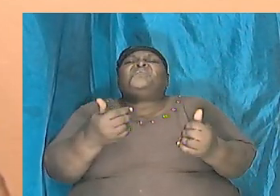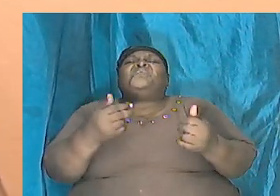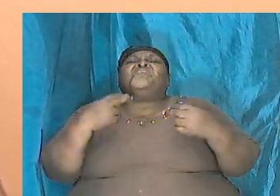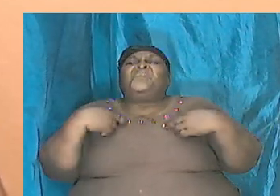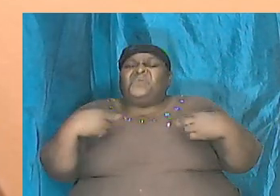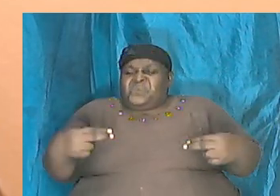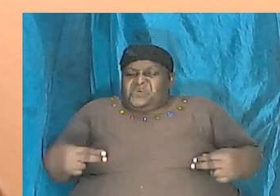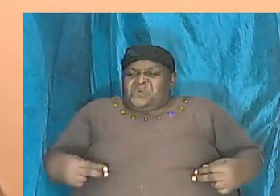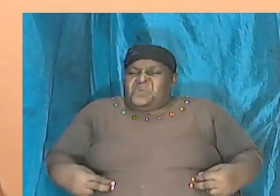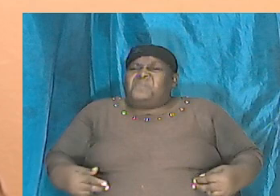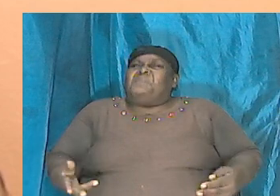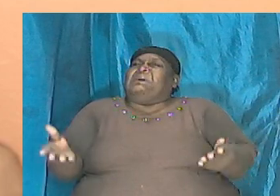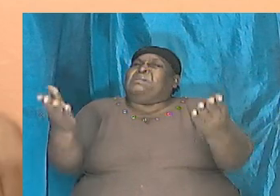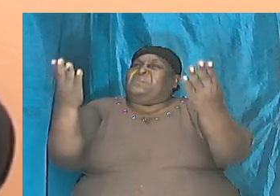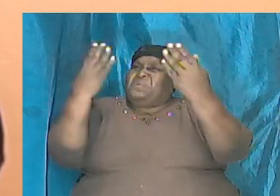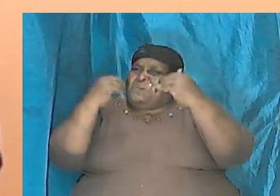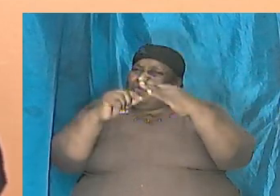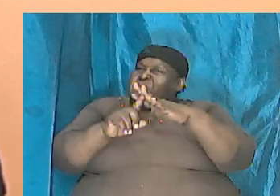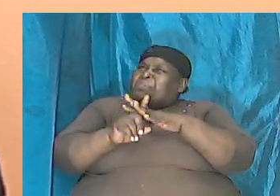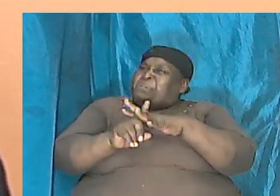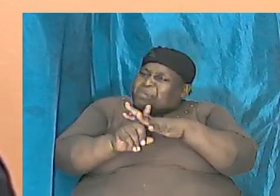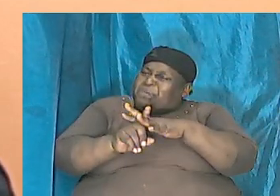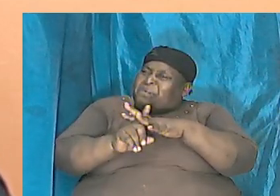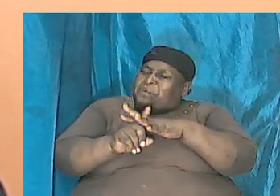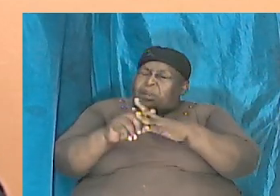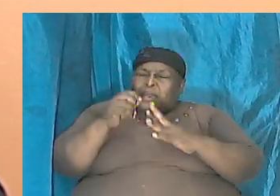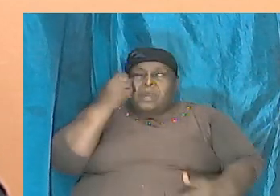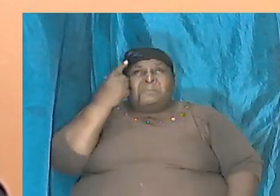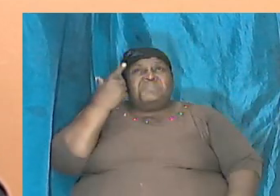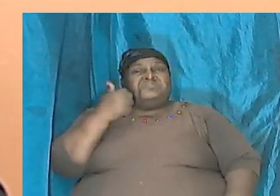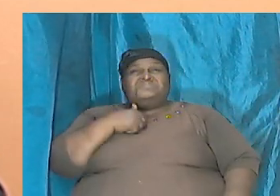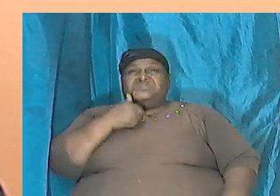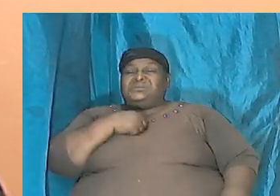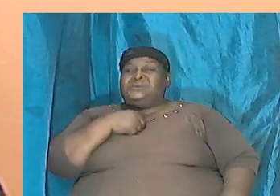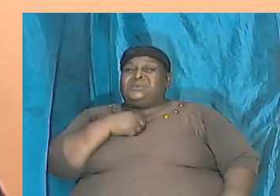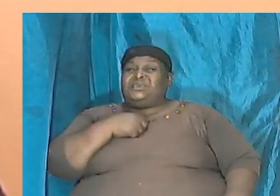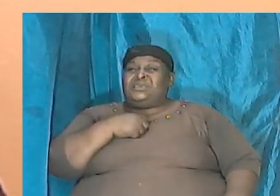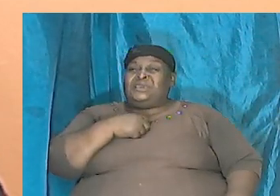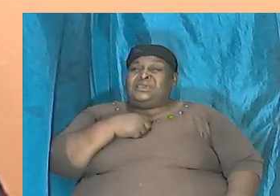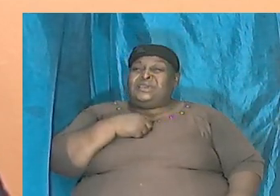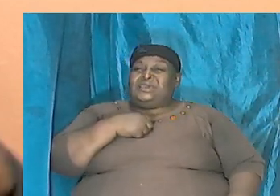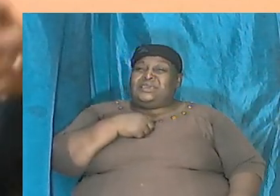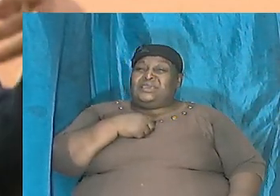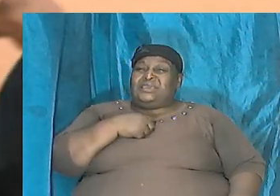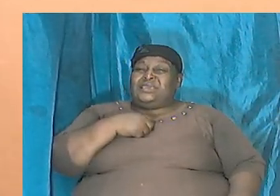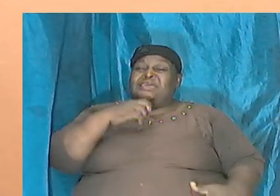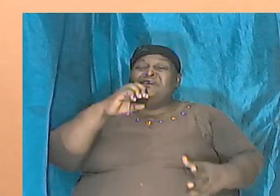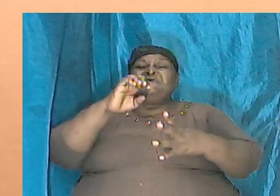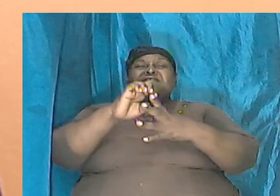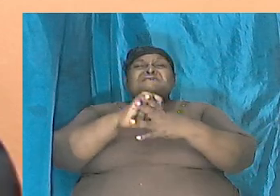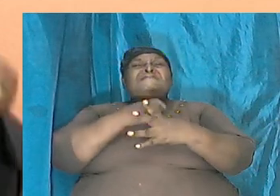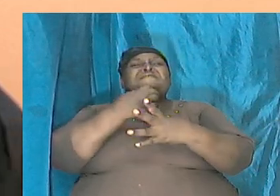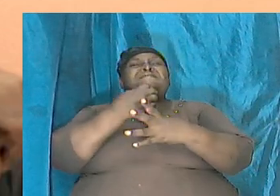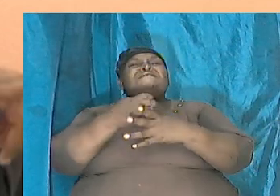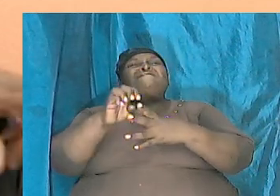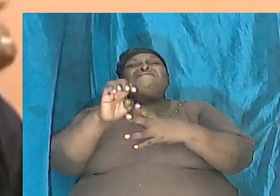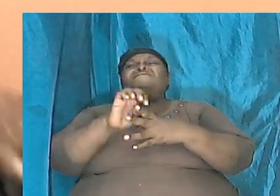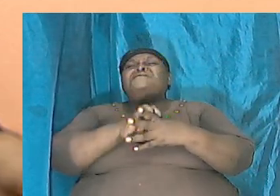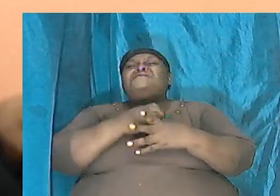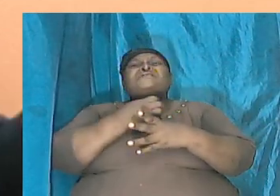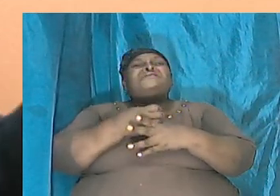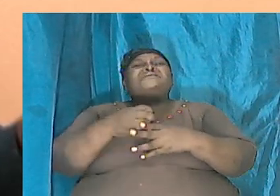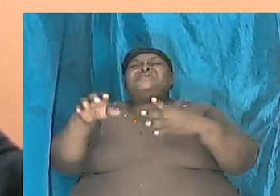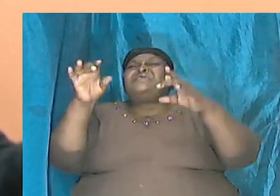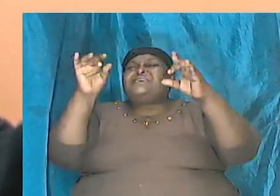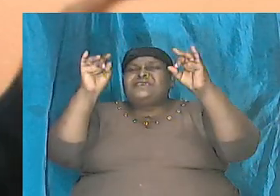It amazes me because even the evolutionist has to have faith to accept that what these